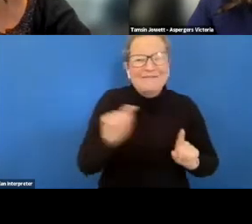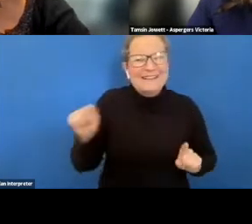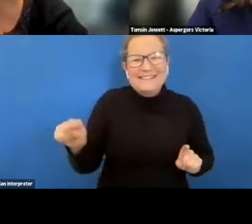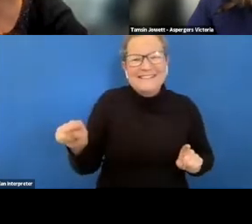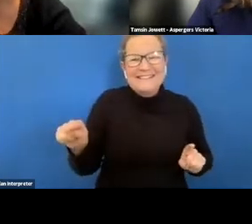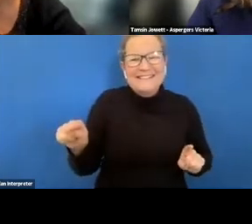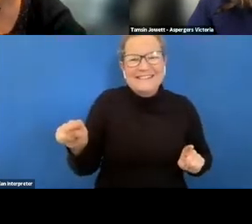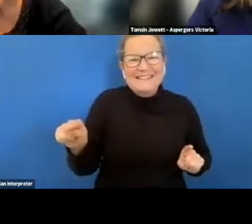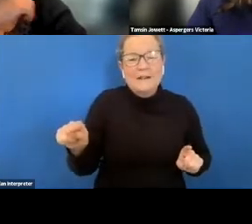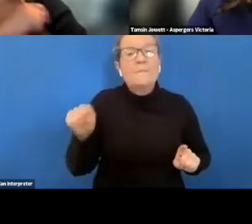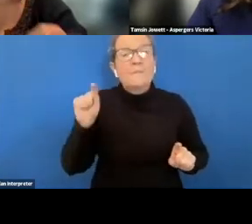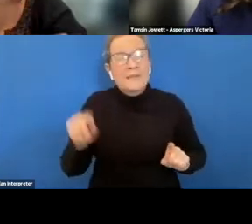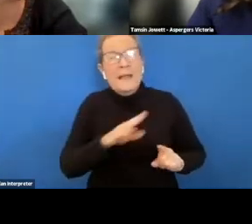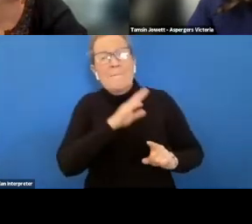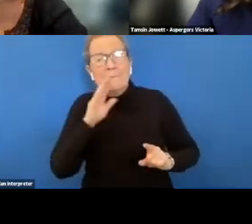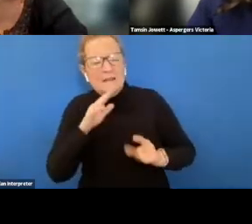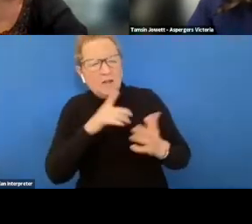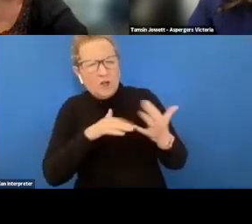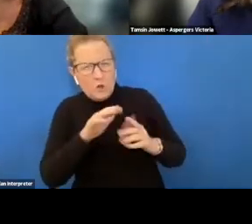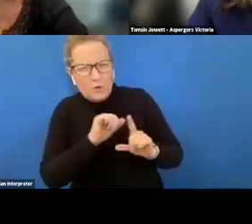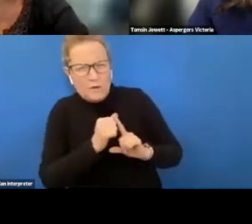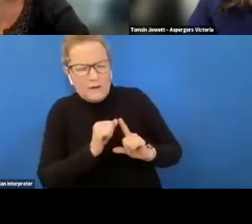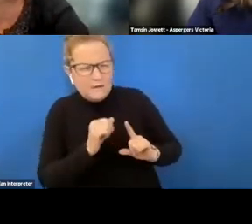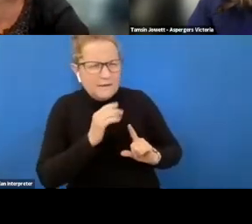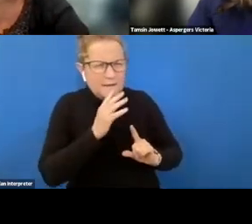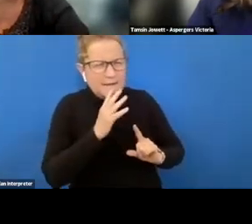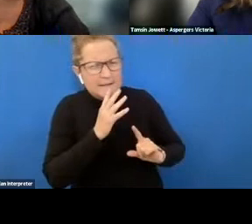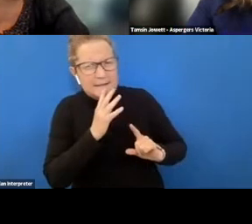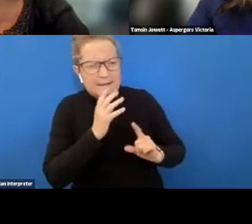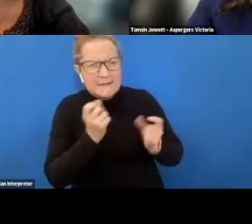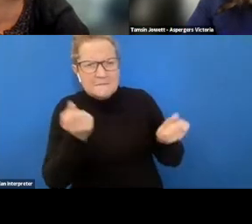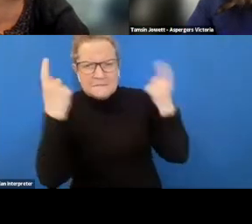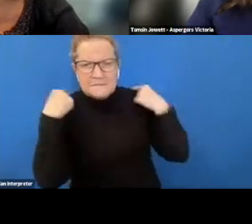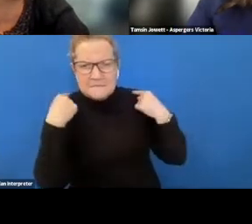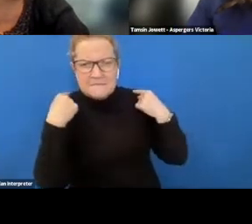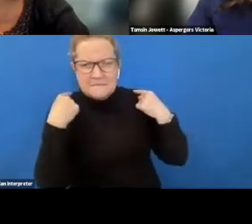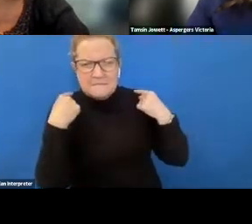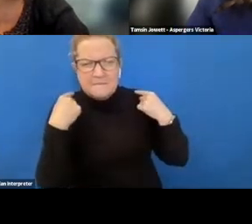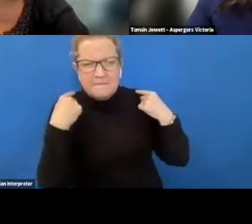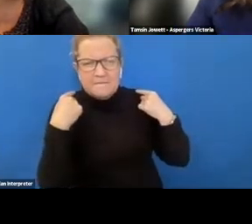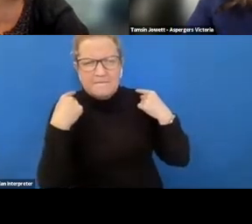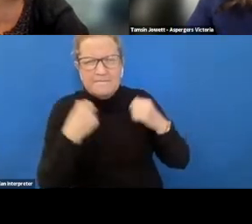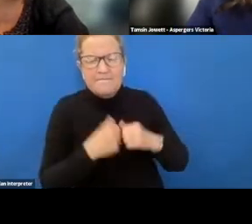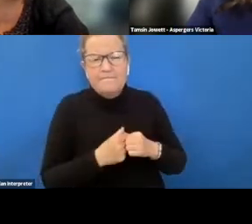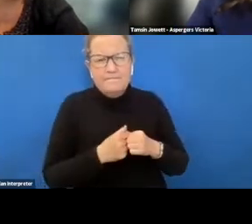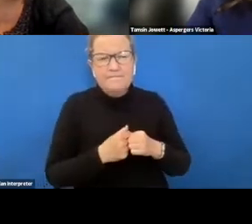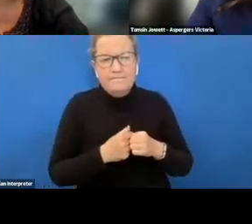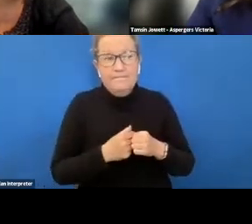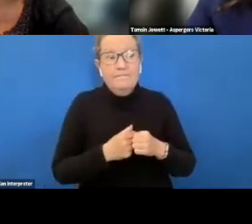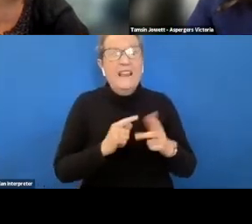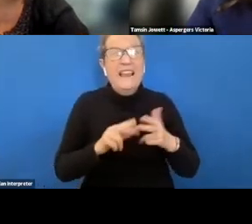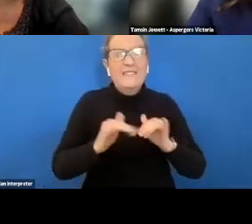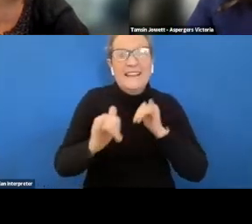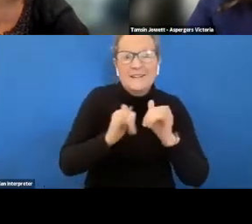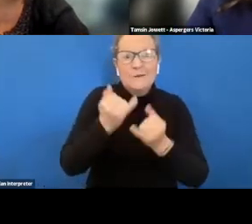cues and misinterpret social situations especially when under workplace or interview stress